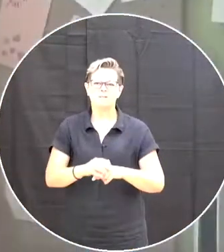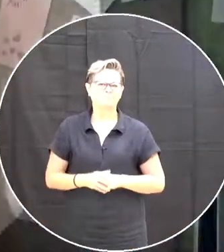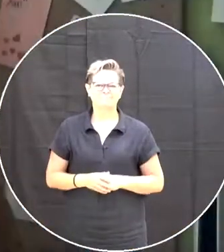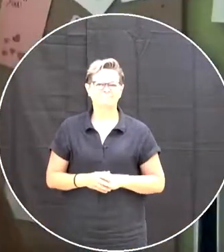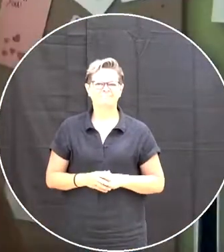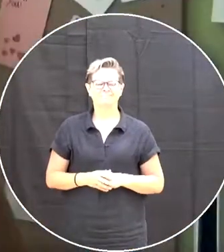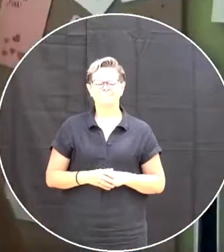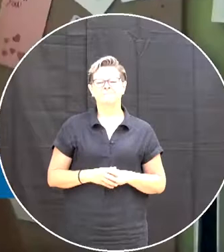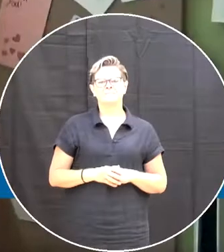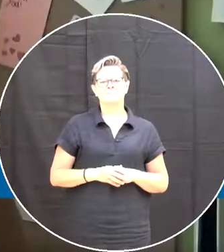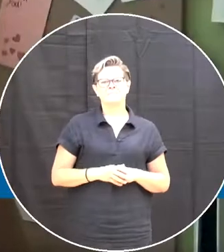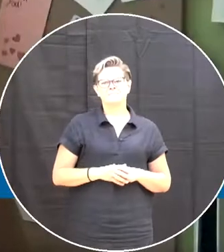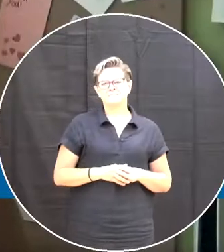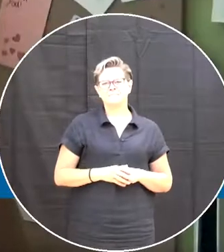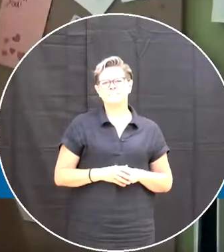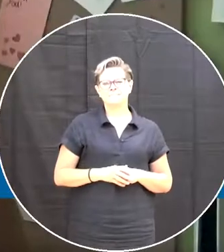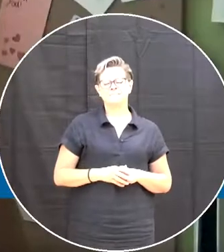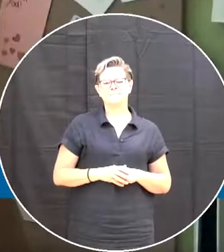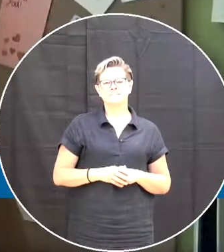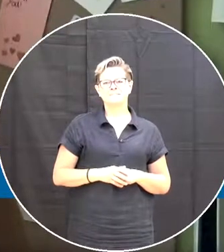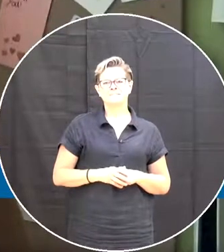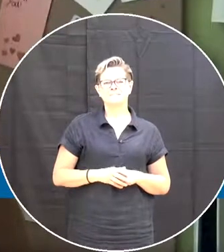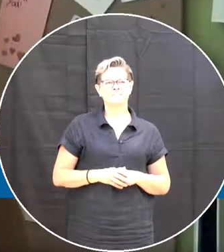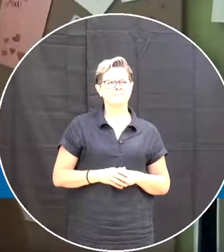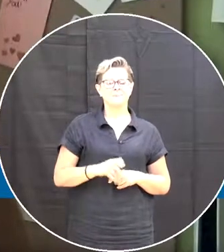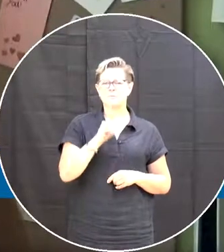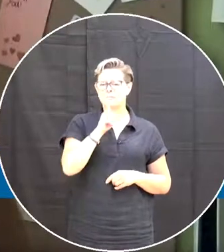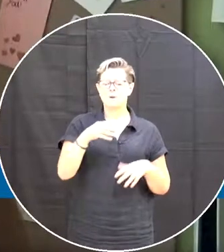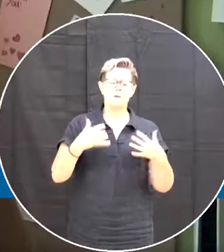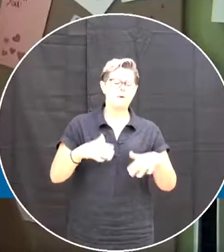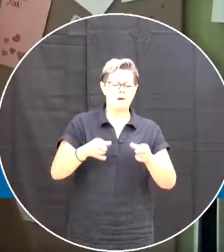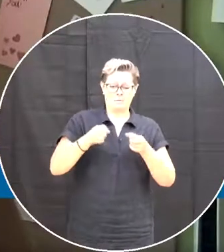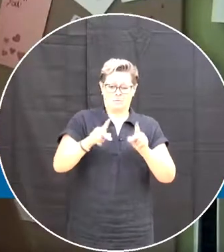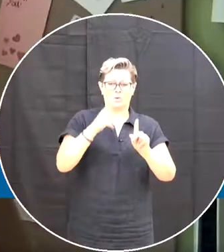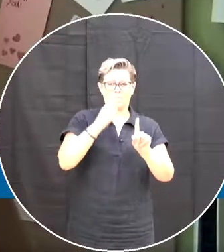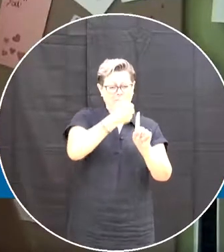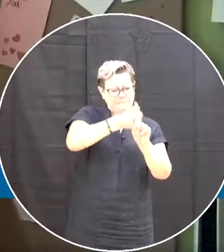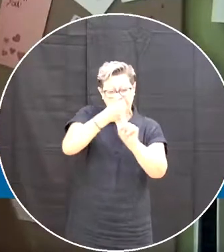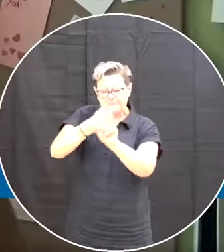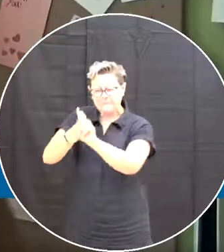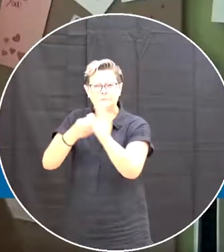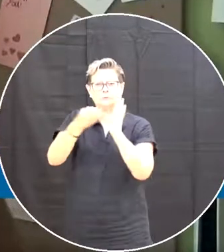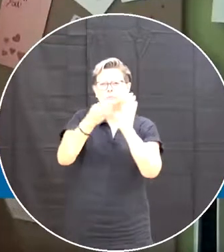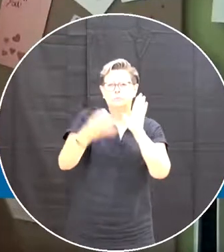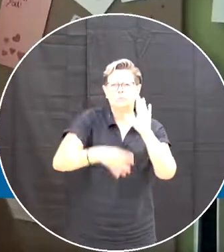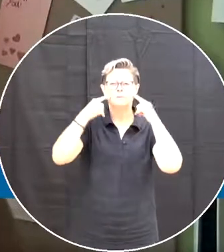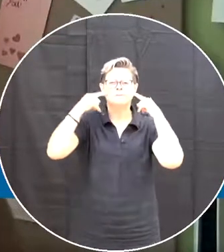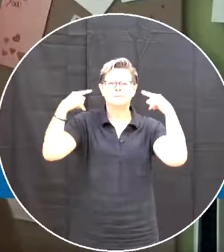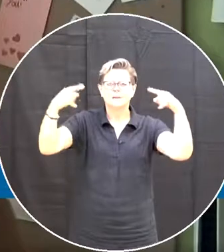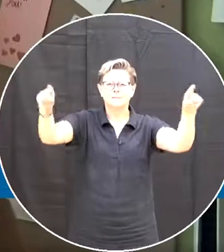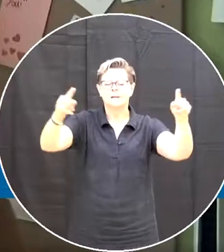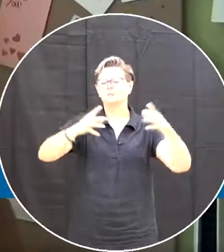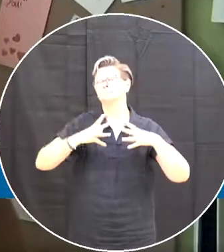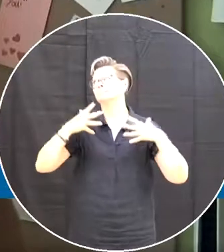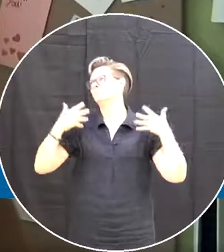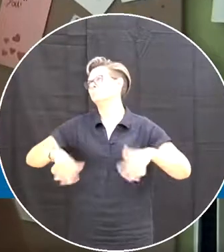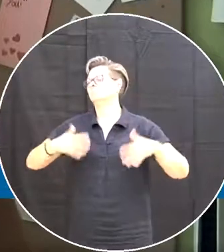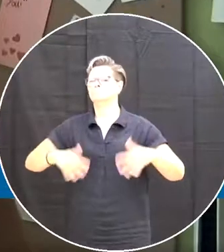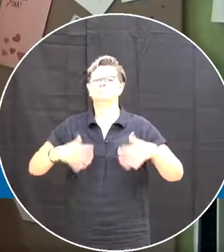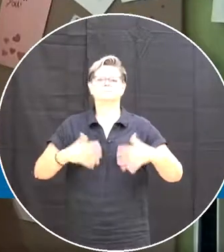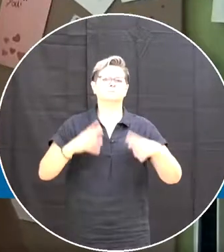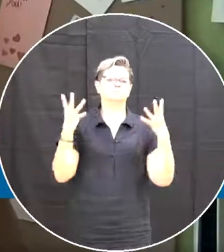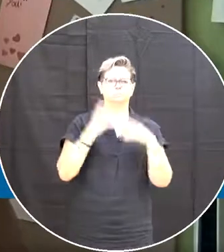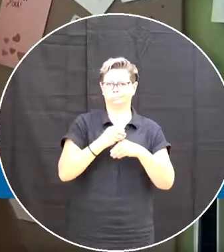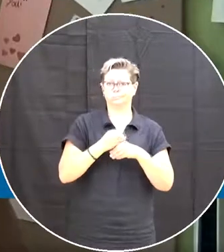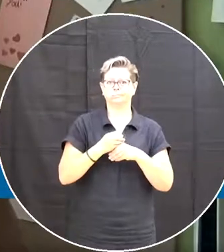So like there's so much opportunity for each student to succeed And if they don't know